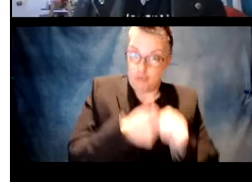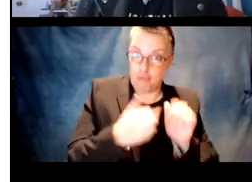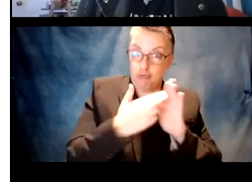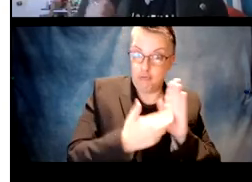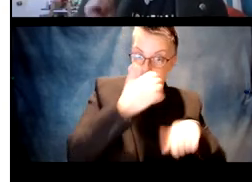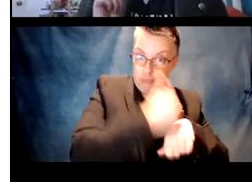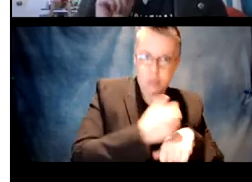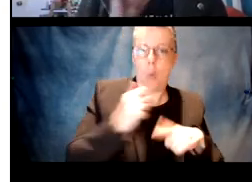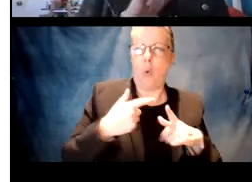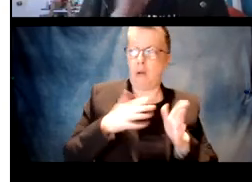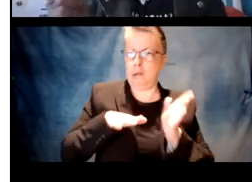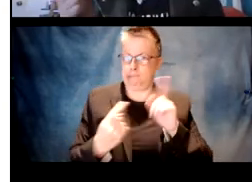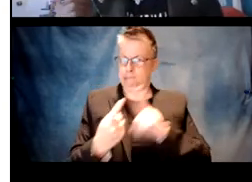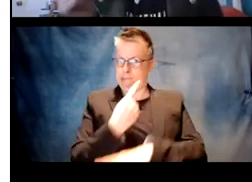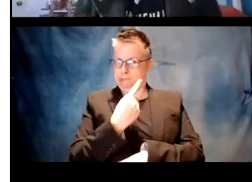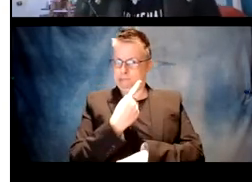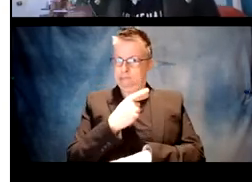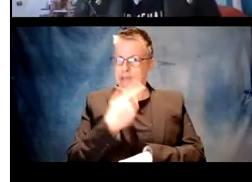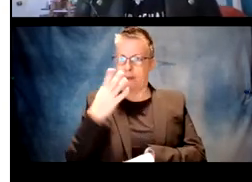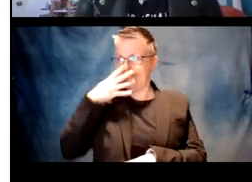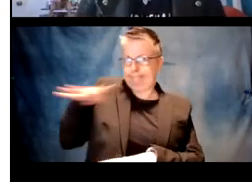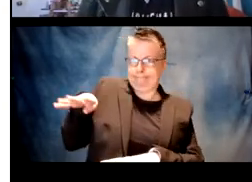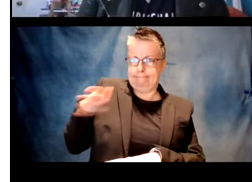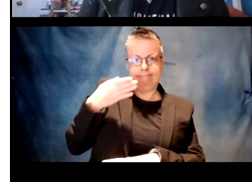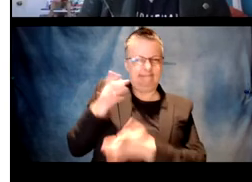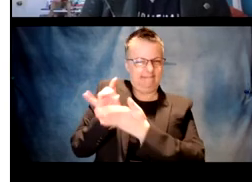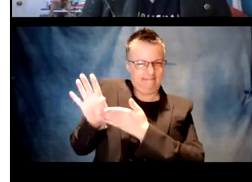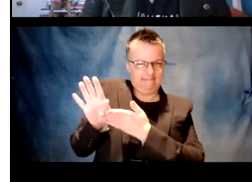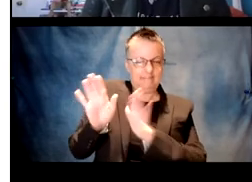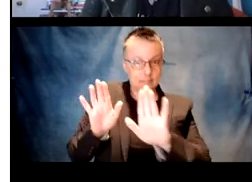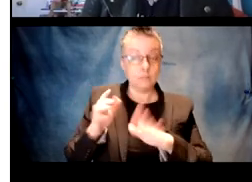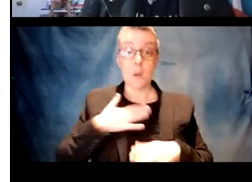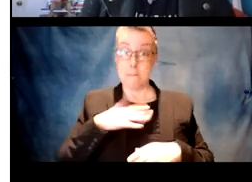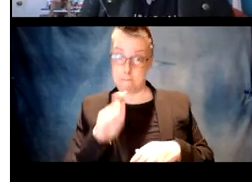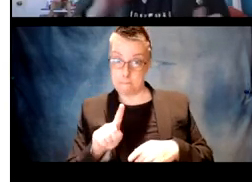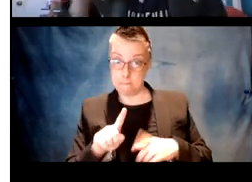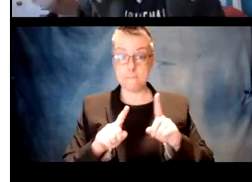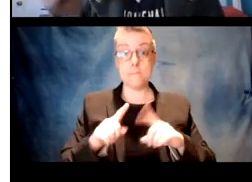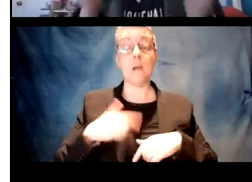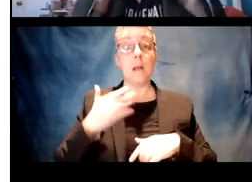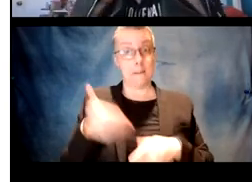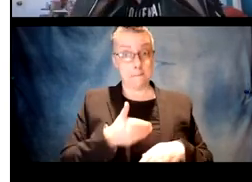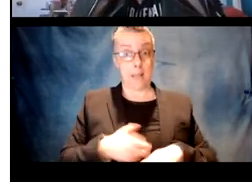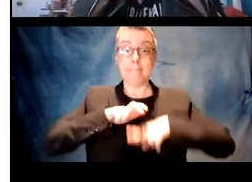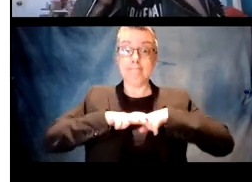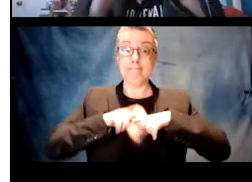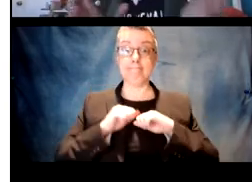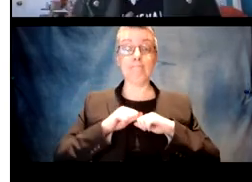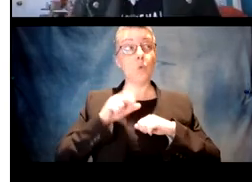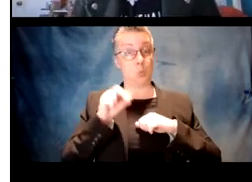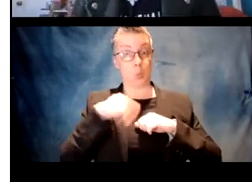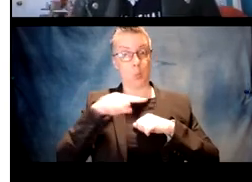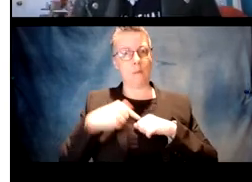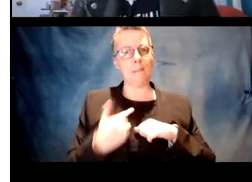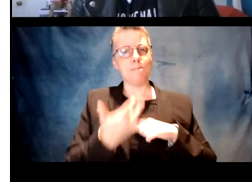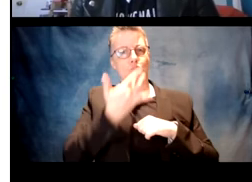patterns that that conform or don't conform to their language. So we'll give, you know, in this case, what I'm